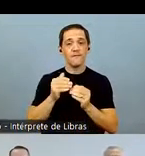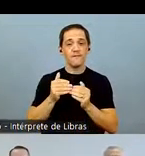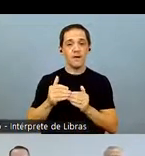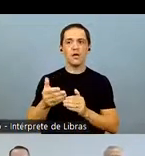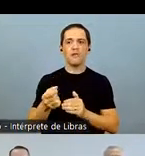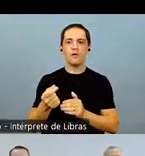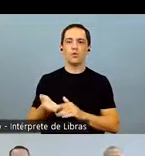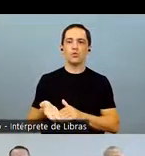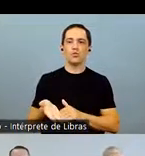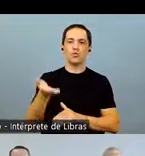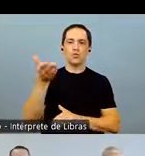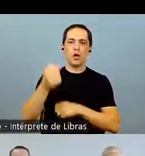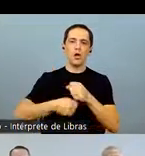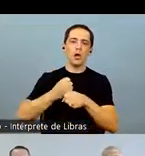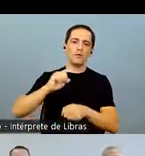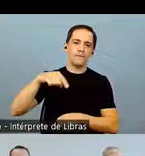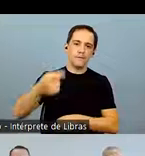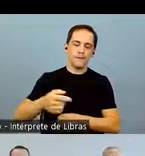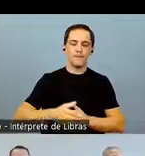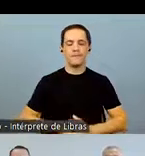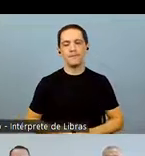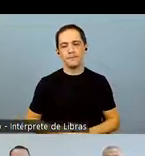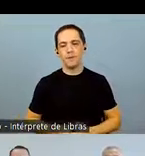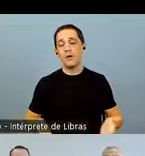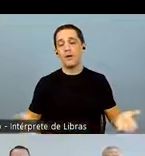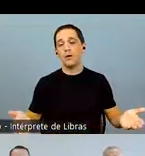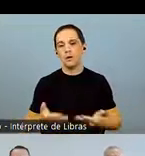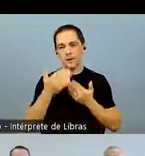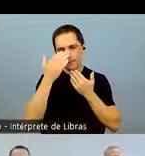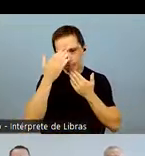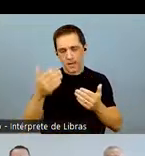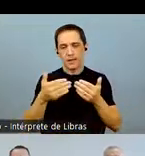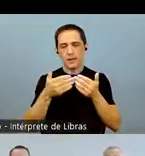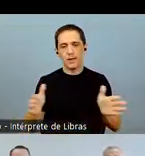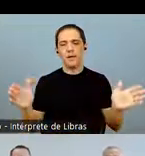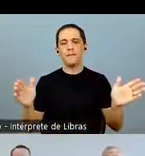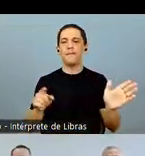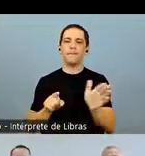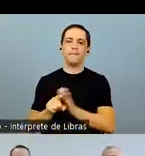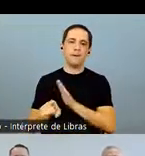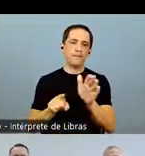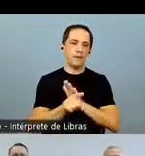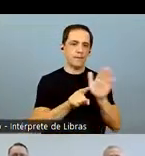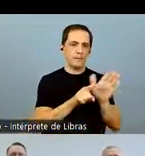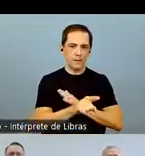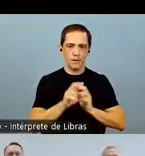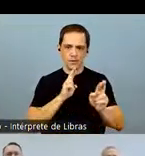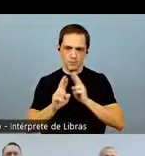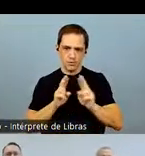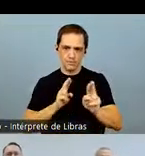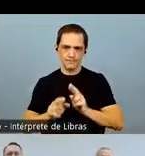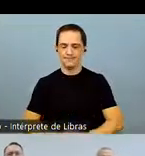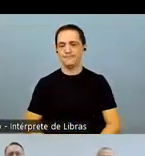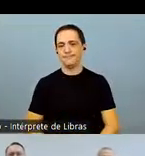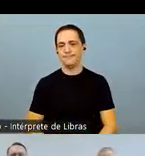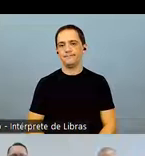very high levels for the coming year. Thank you very much. Thank And with this, we open the Q